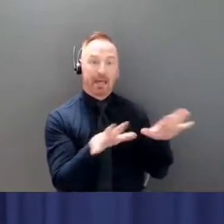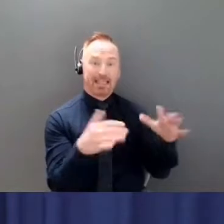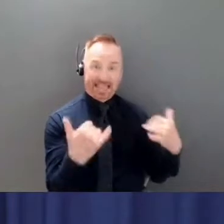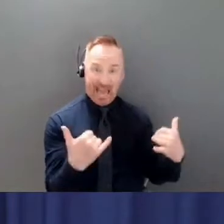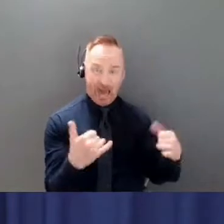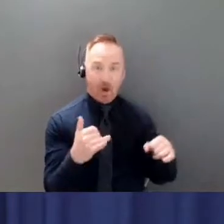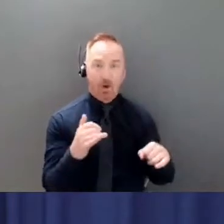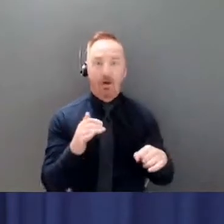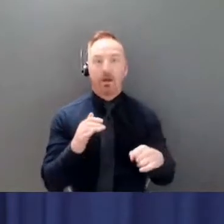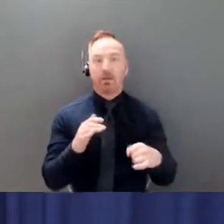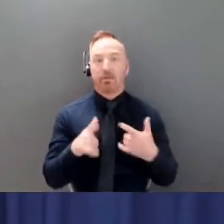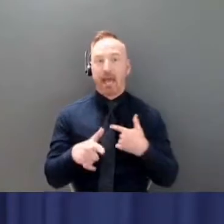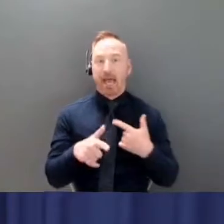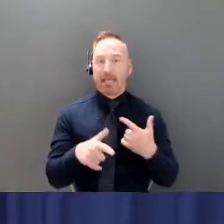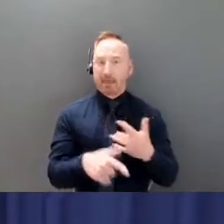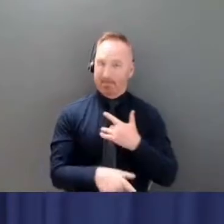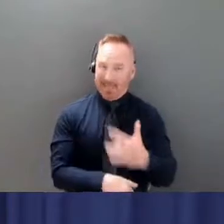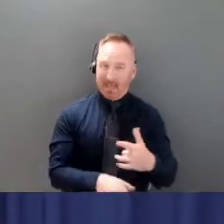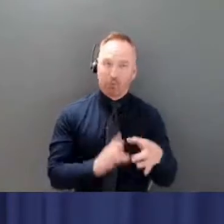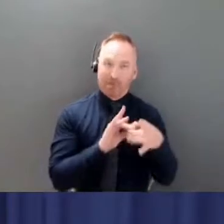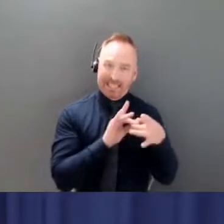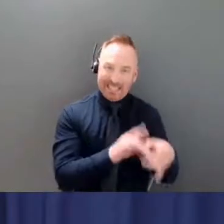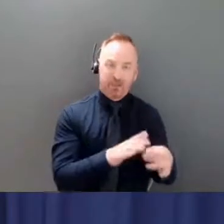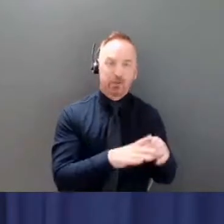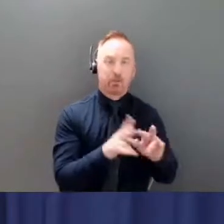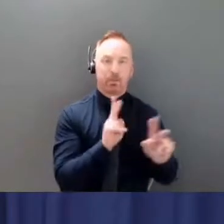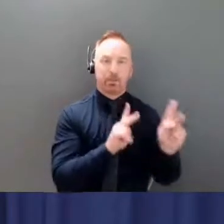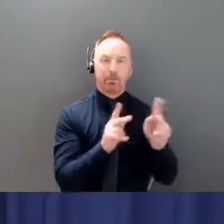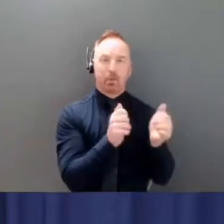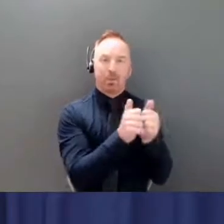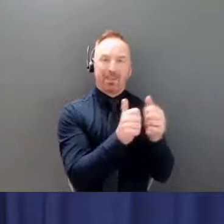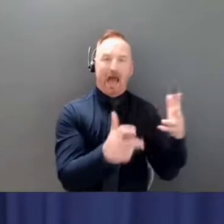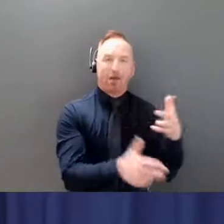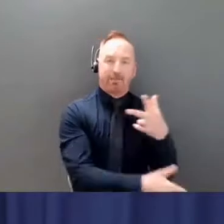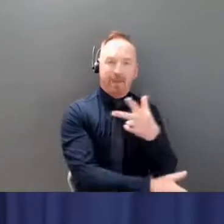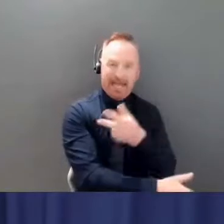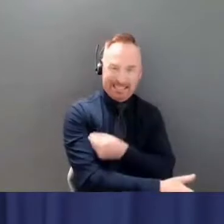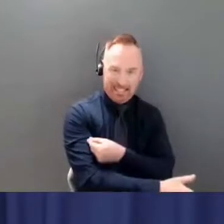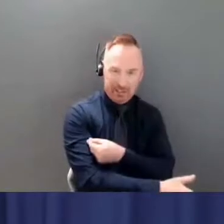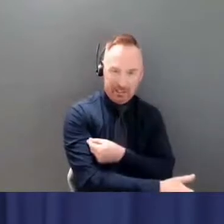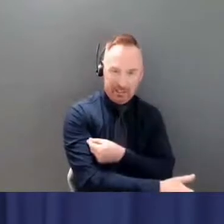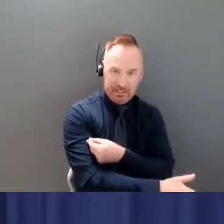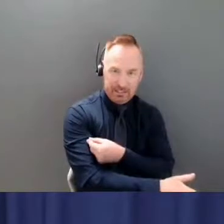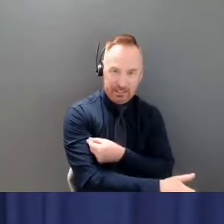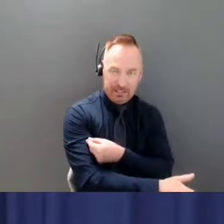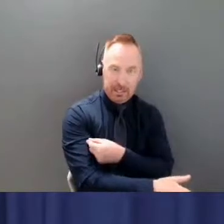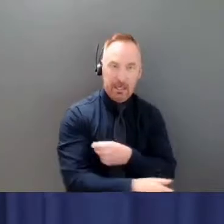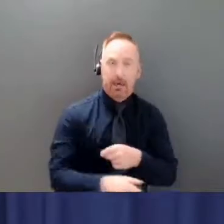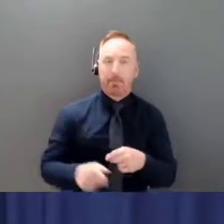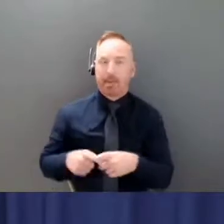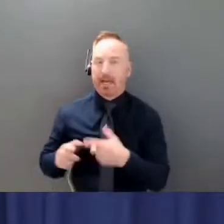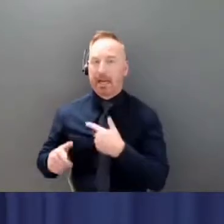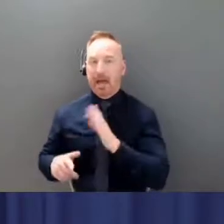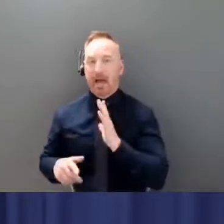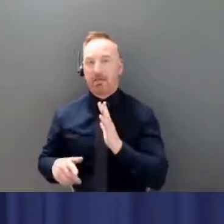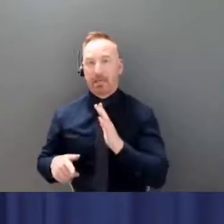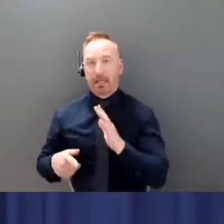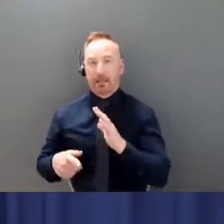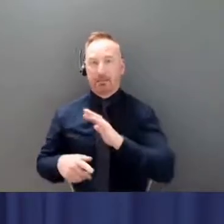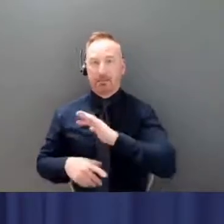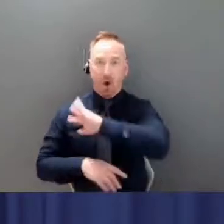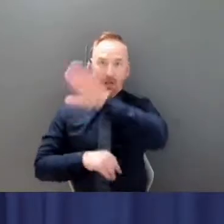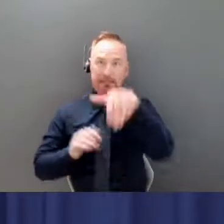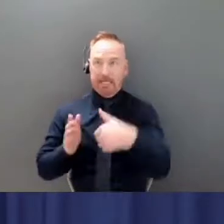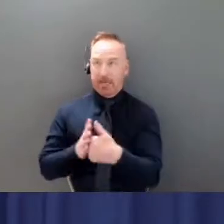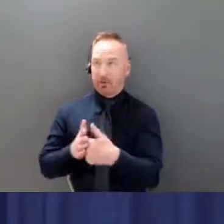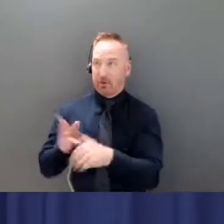individuals. And having that happen in a highly vaccinated population is, of course, of interest to them